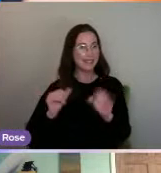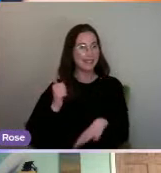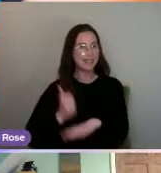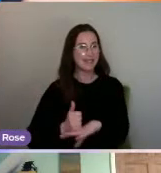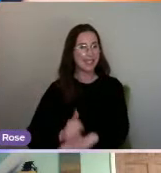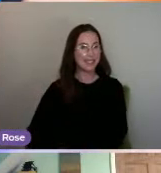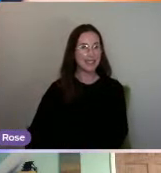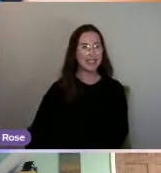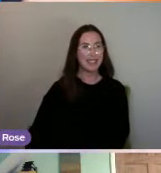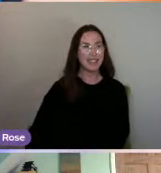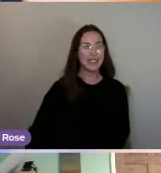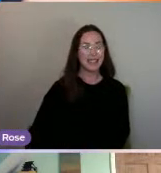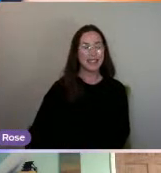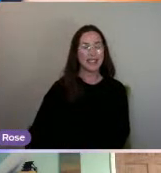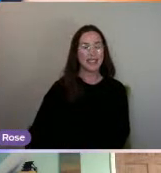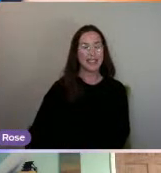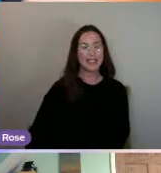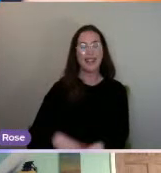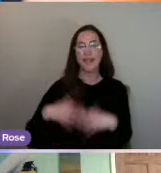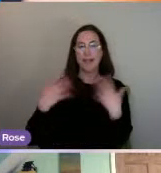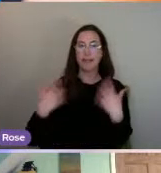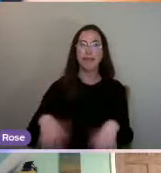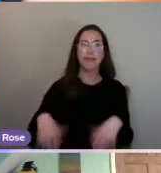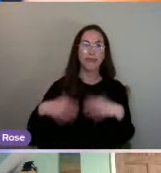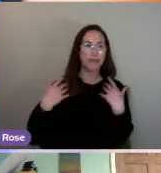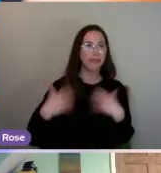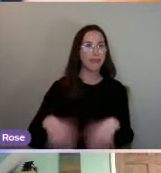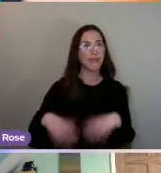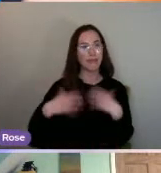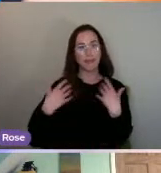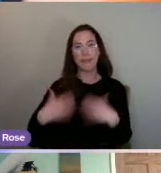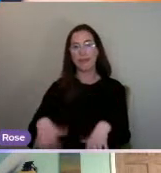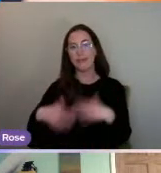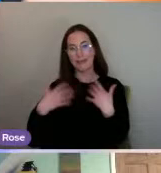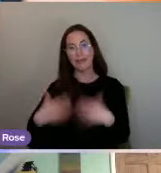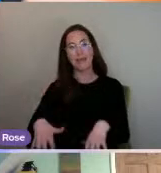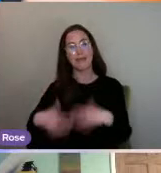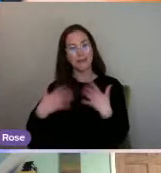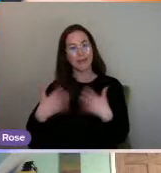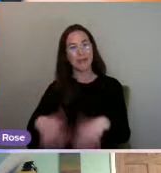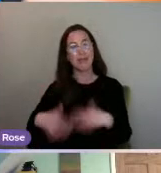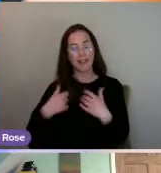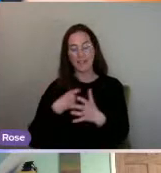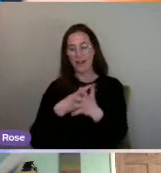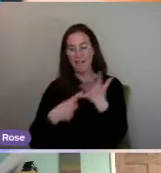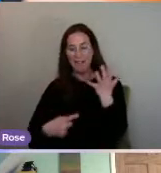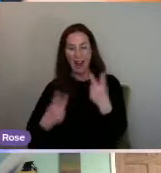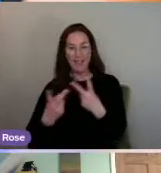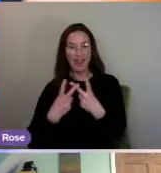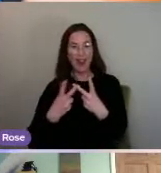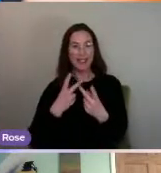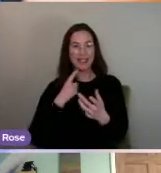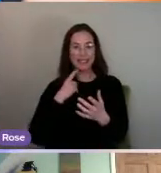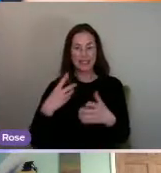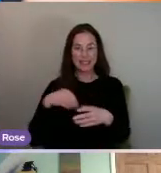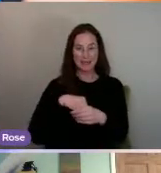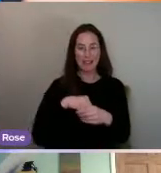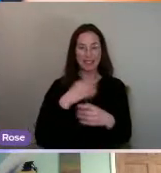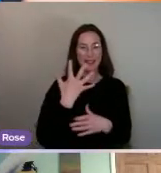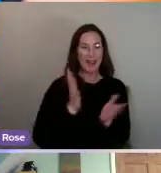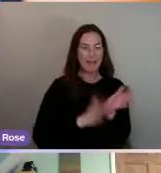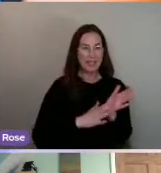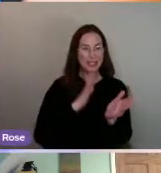That is awesome. I wish I had more time, Pete, but I really need to rush on because I've got about five other people in, like, the space of five minutes.